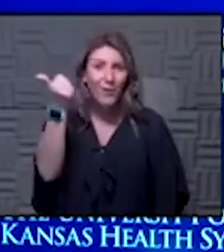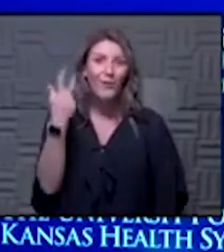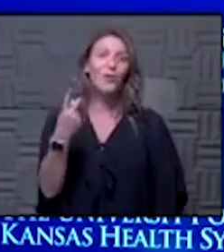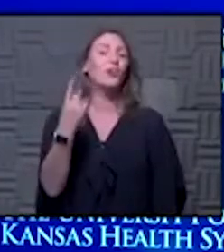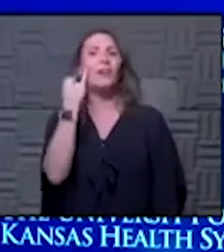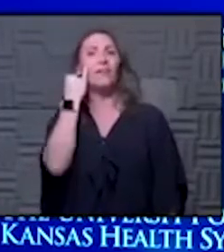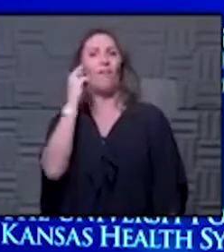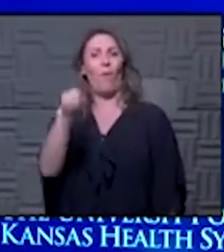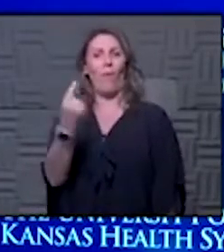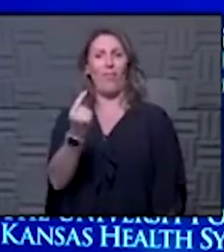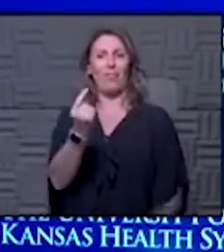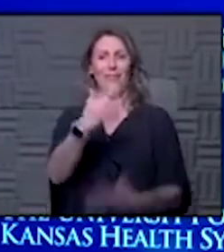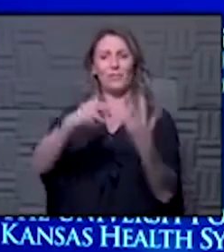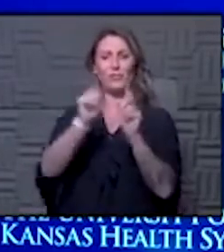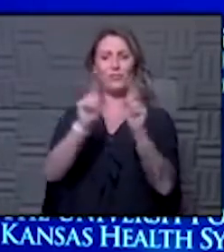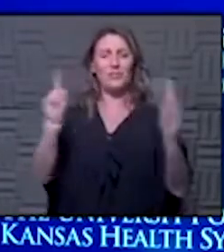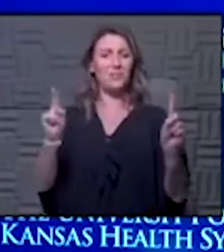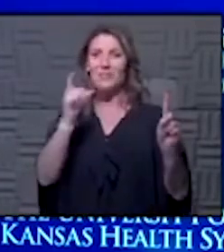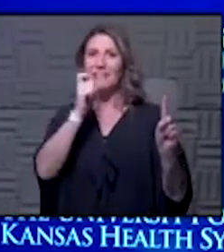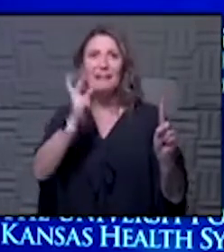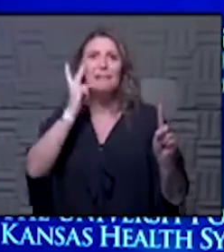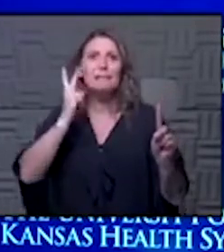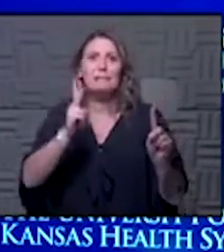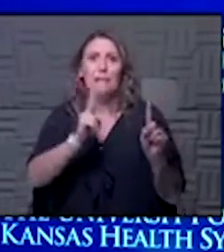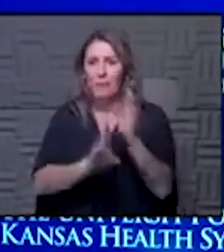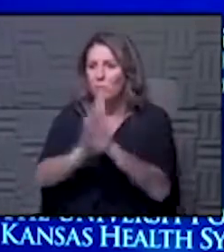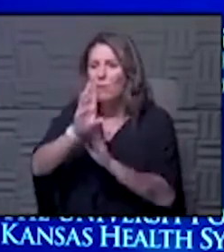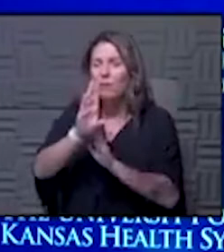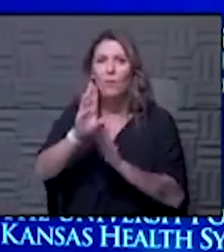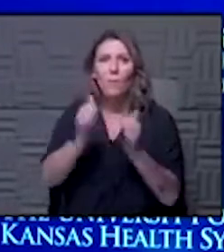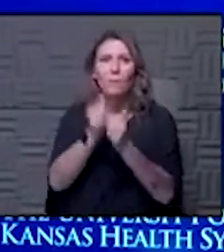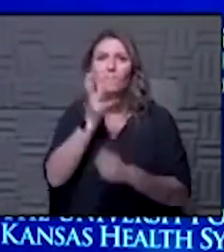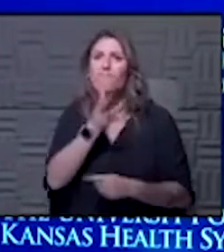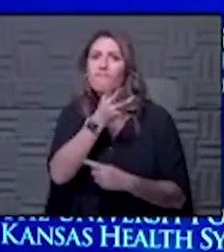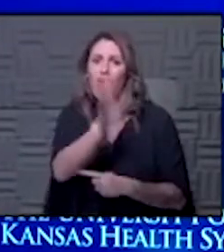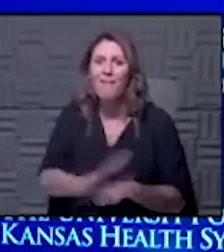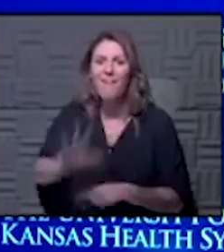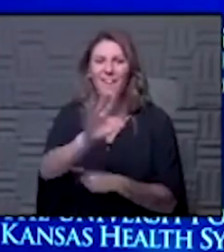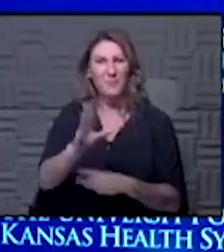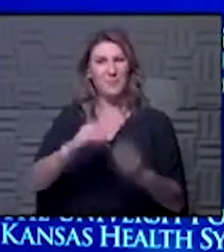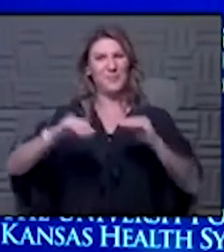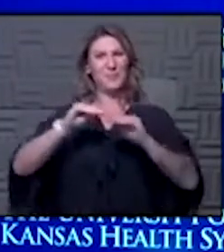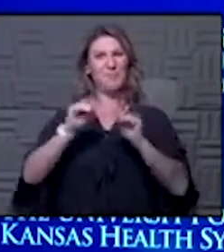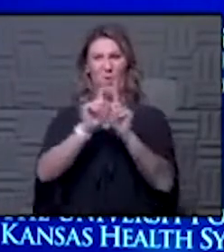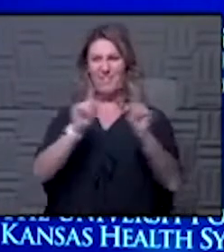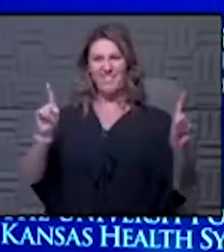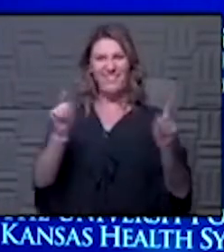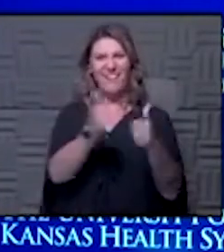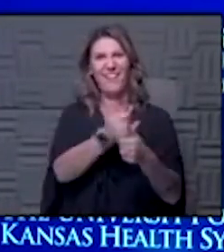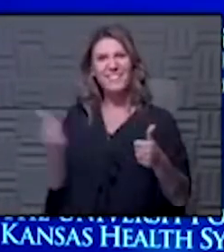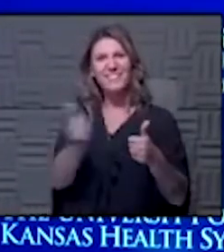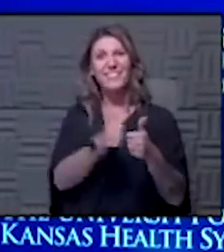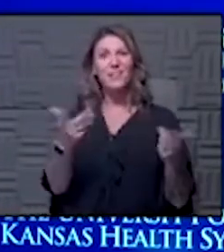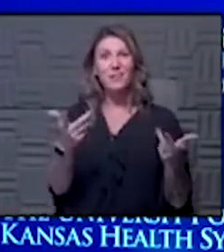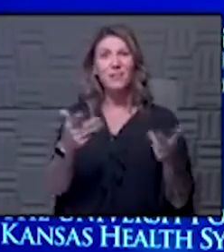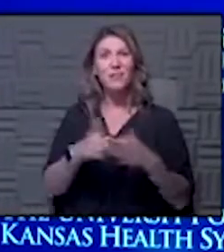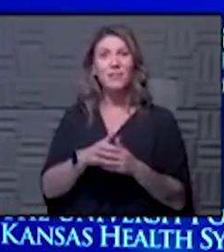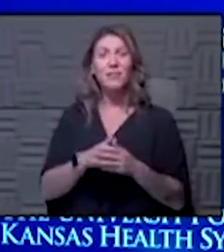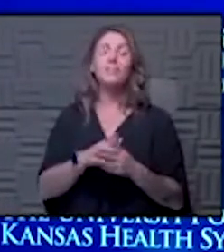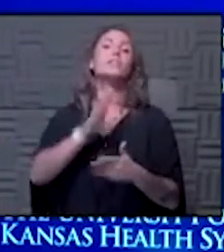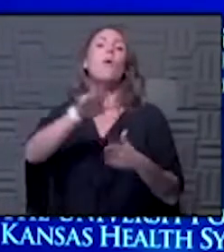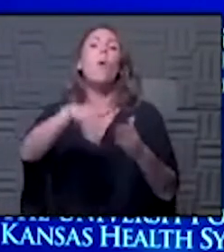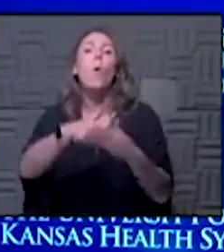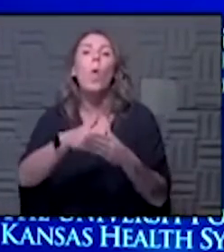only social distancing we wouldn't see this rise out in the in the rural areas because there's more distance etc it's really all about that